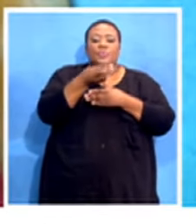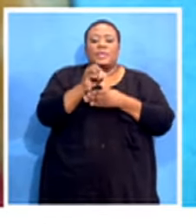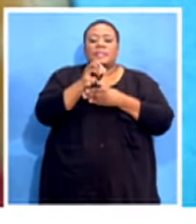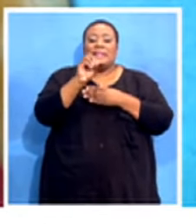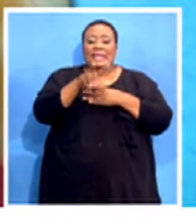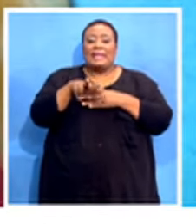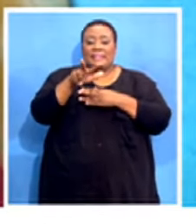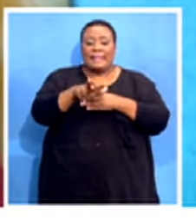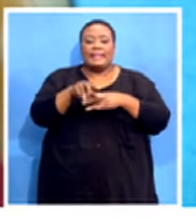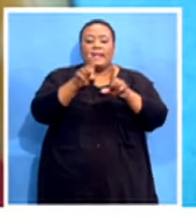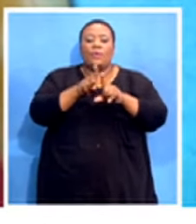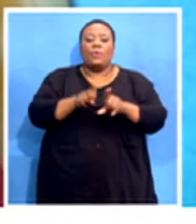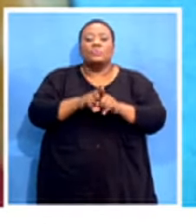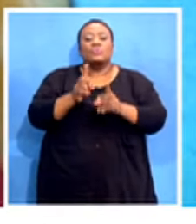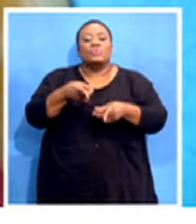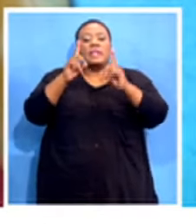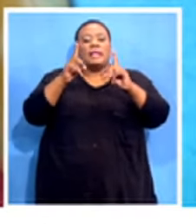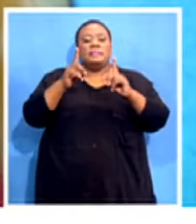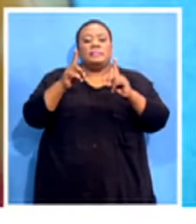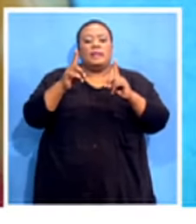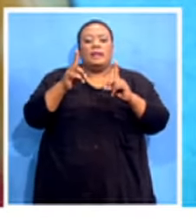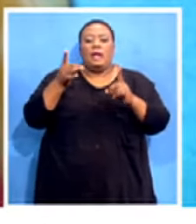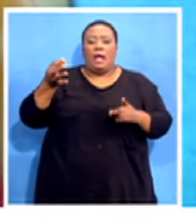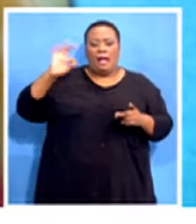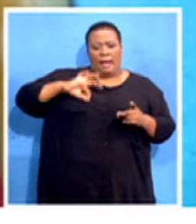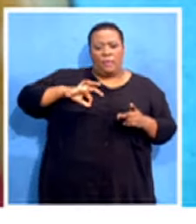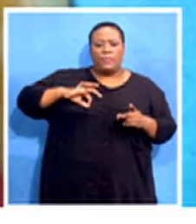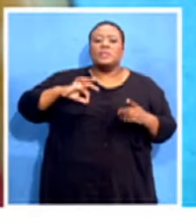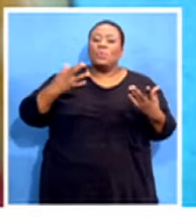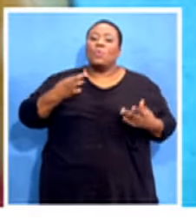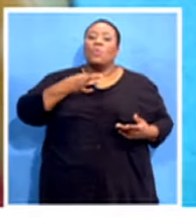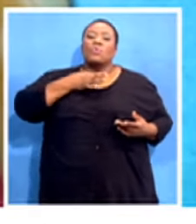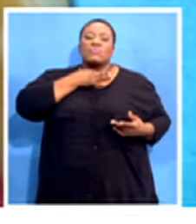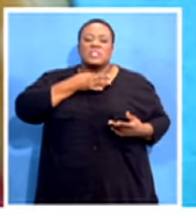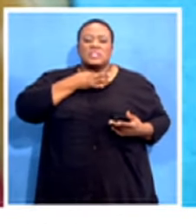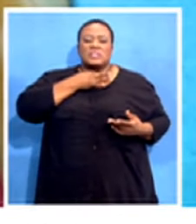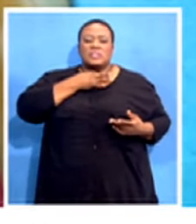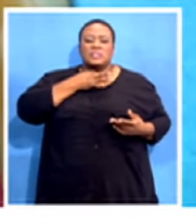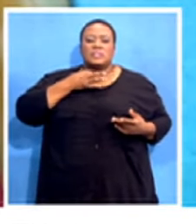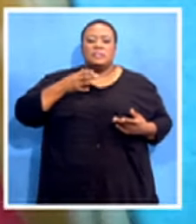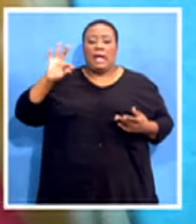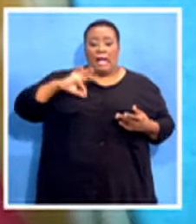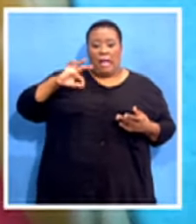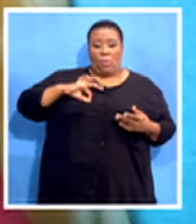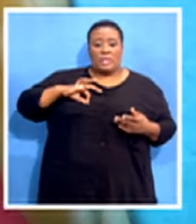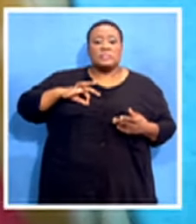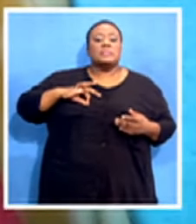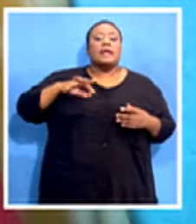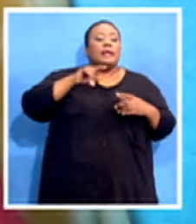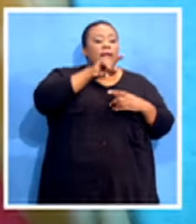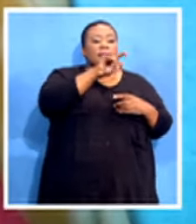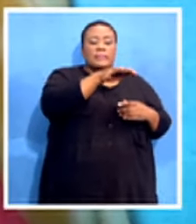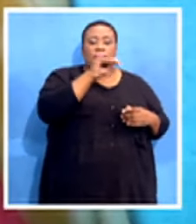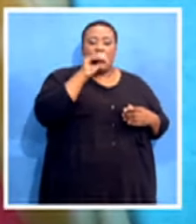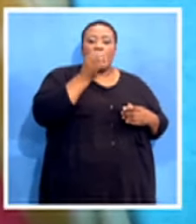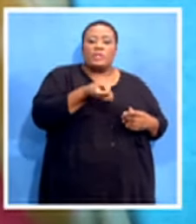as well as the danger allowance, or we call it a risk allowance, but in other countries like in Zimbabwe, they are giving them danger